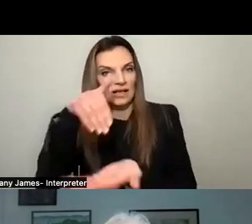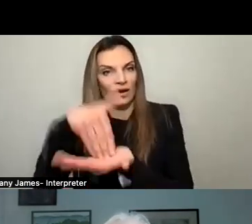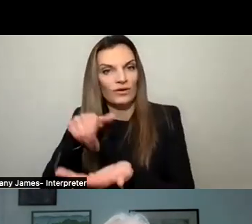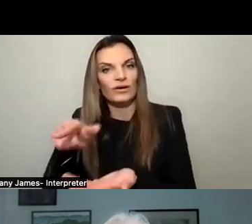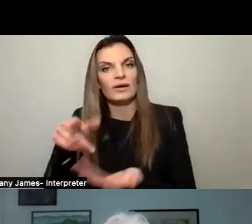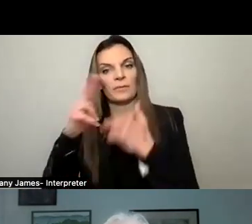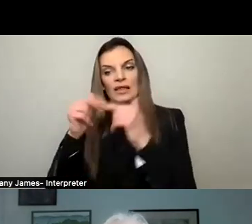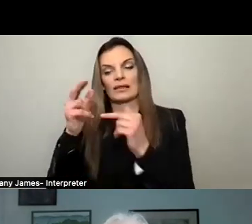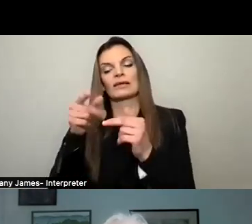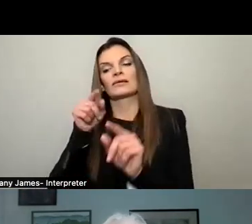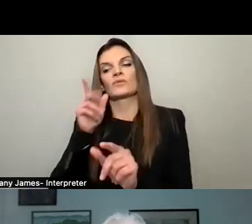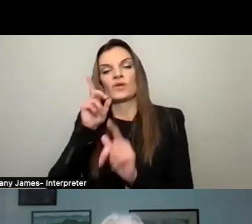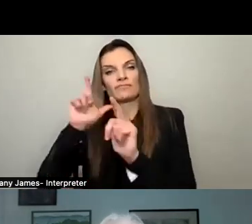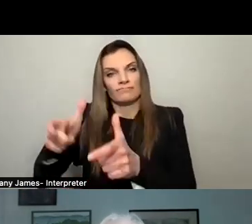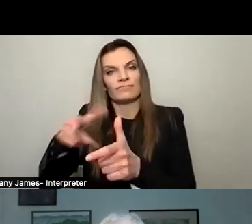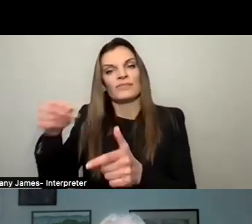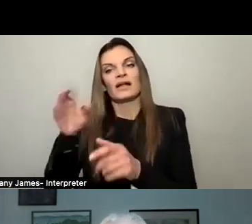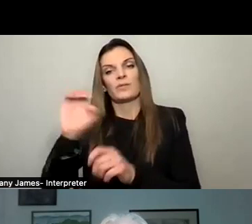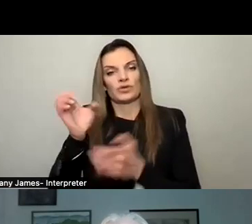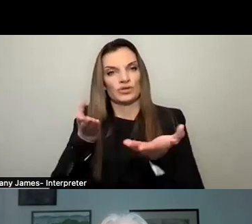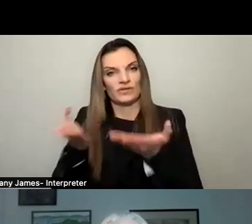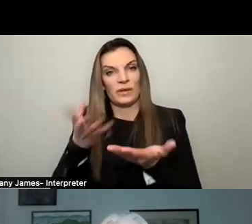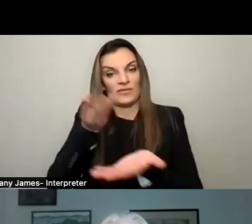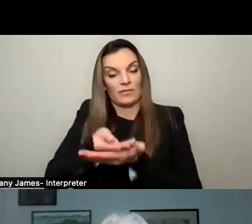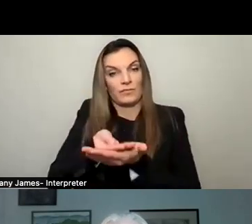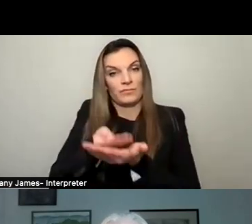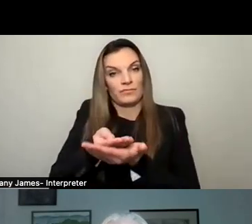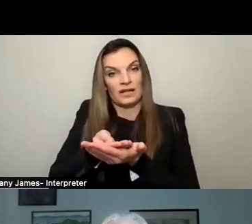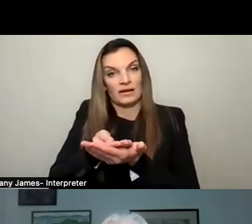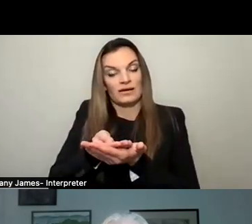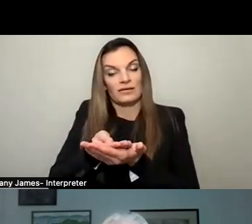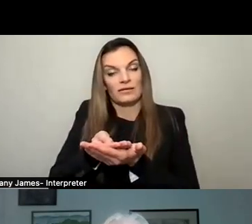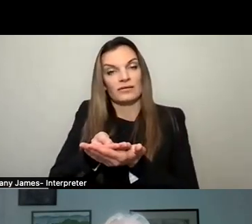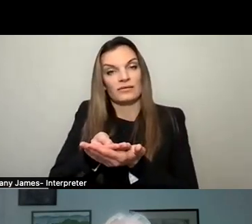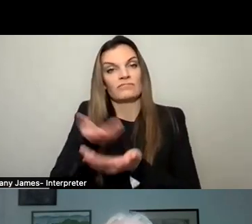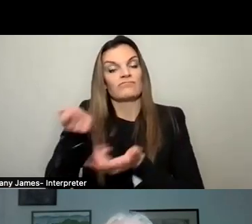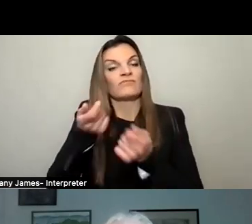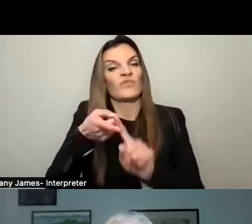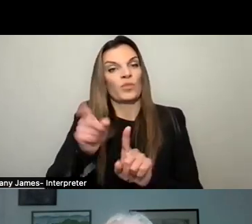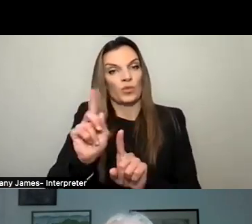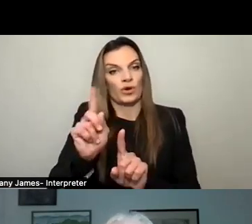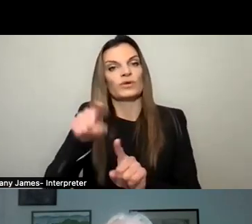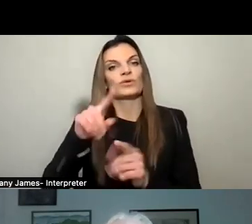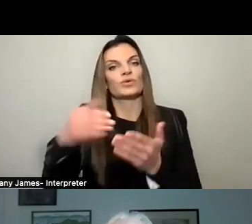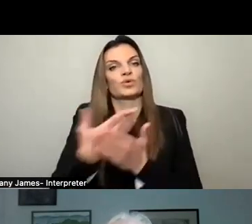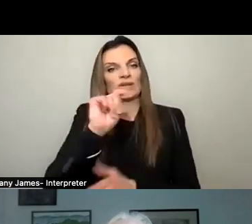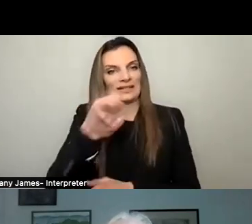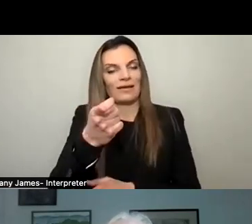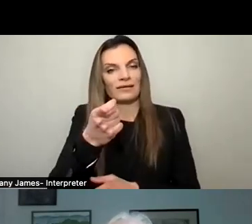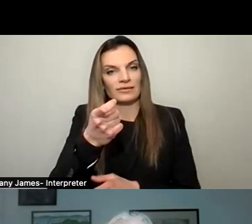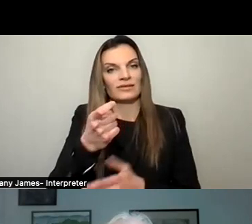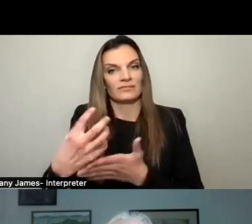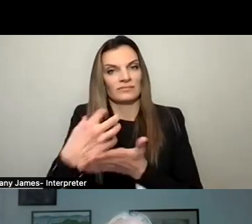services place. The funding for that is multiple sources. Part of it is the new tax revenue from